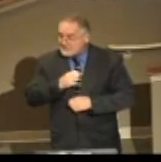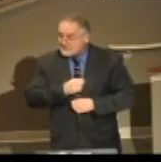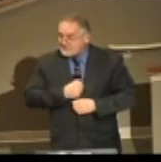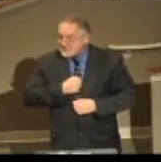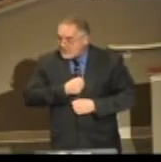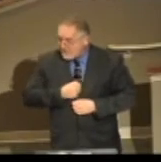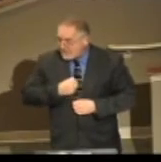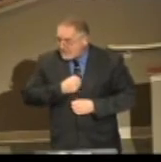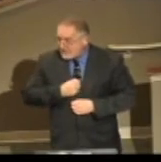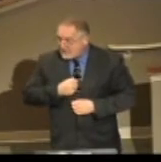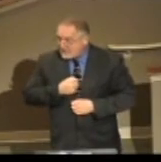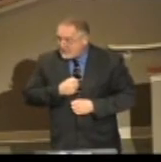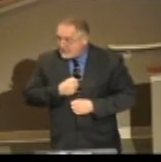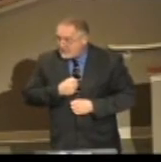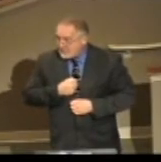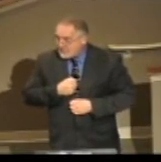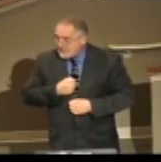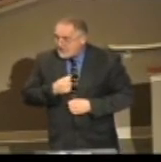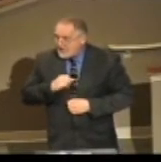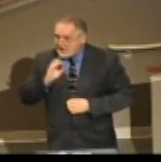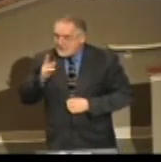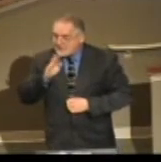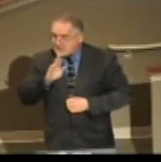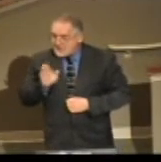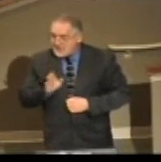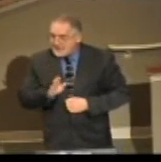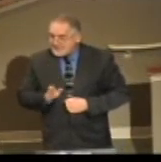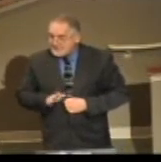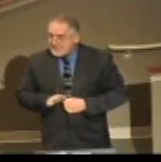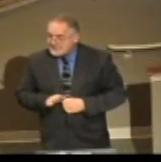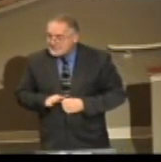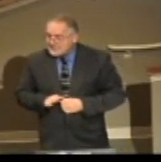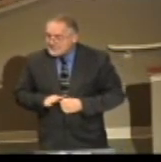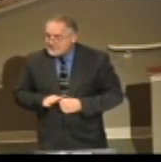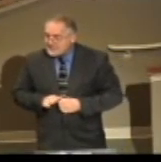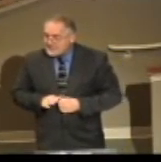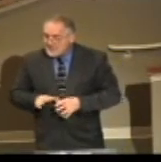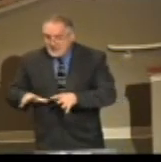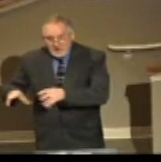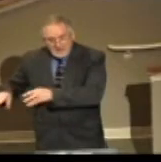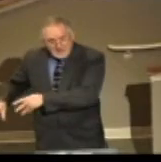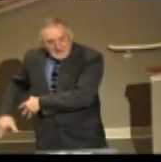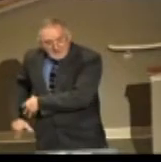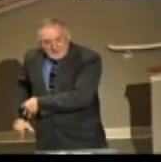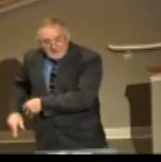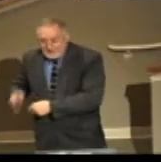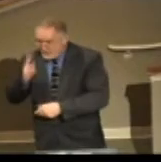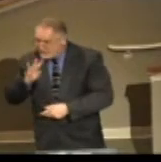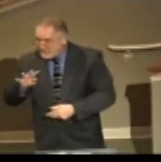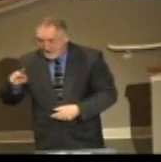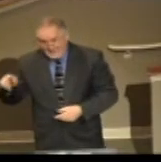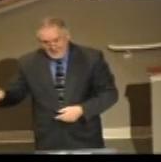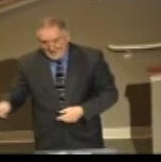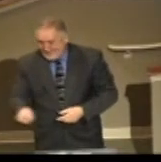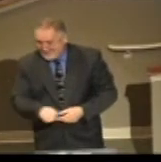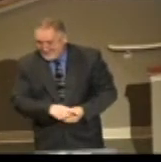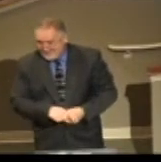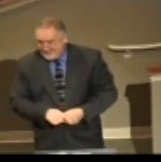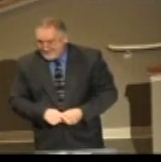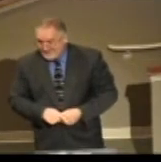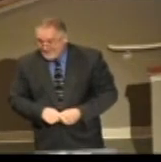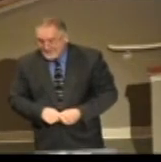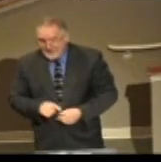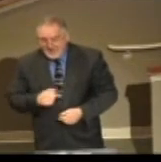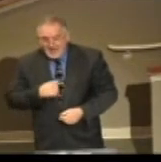I will, come on, help me. I will never leave thee. Did everybody hear that?